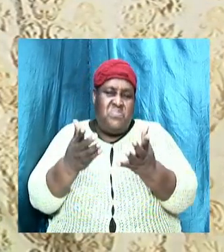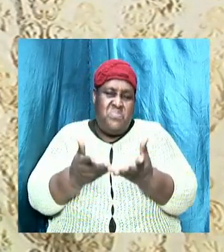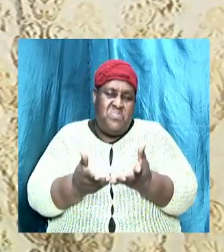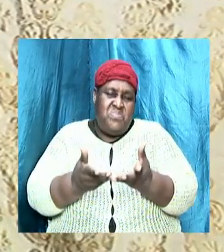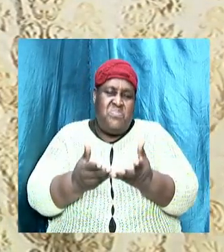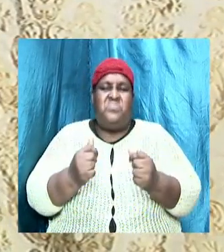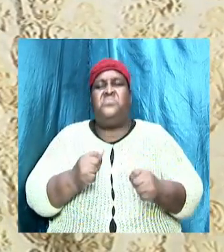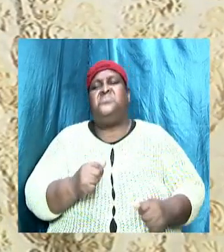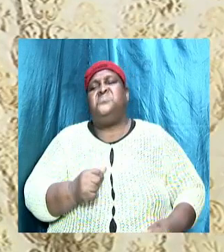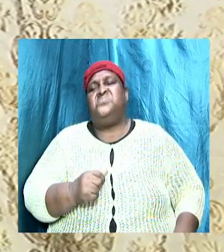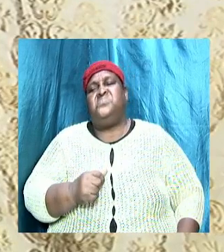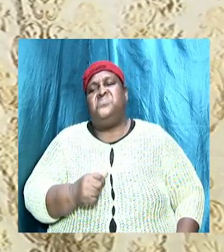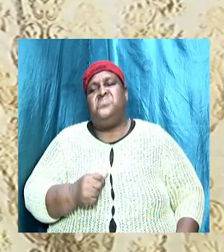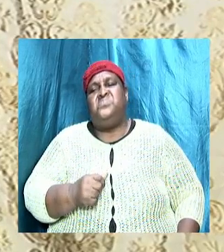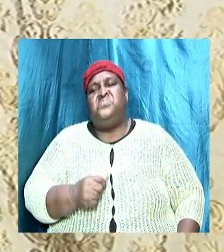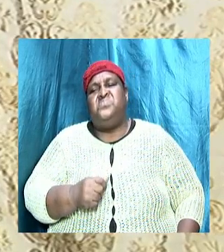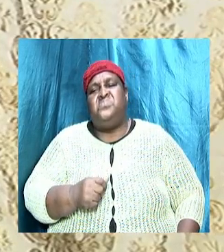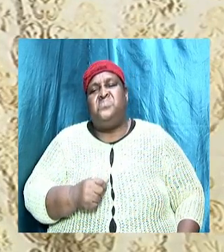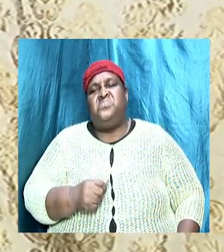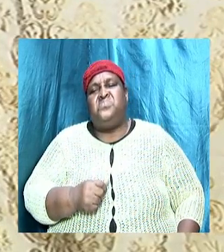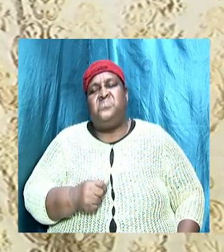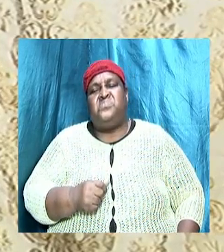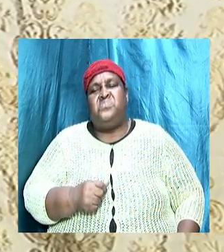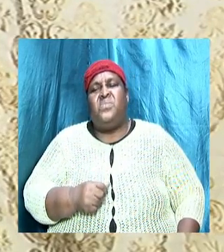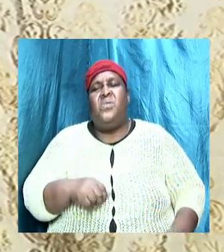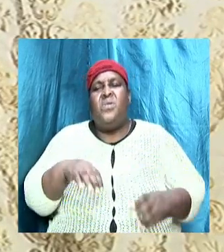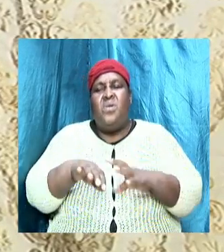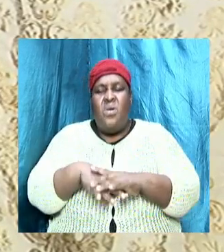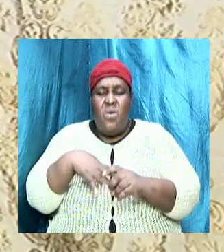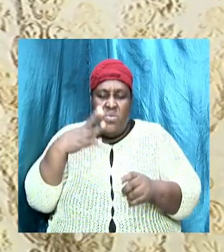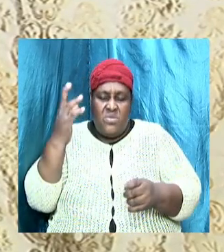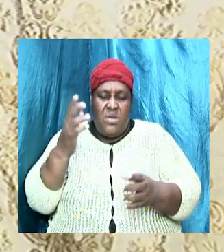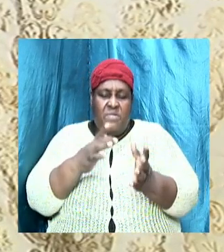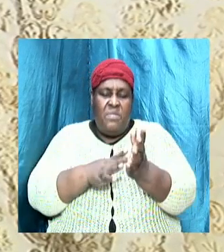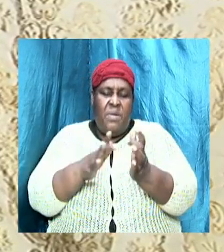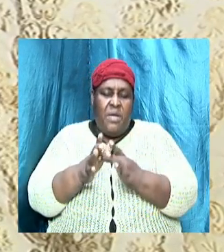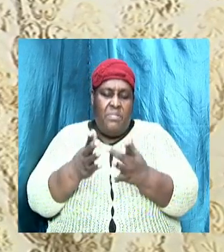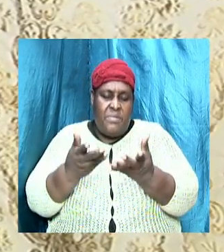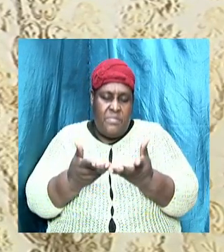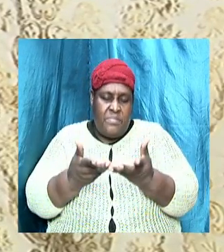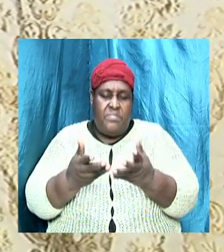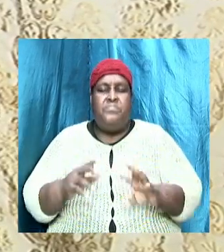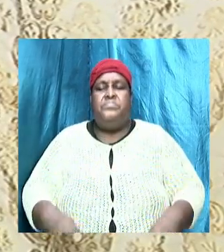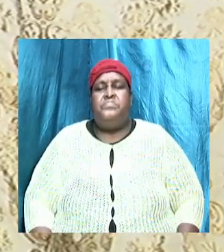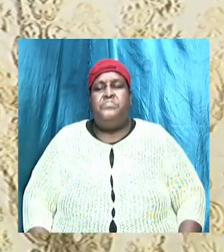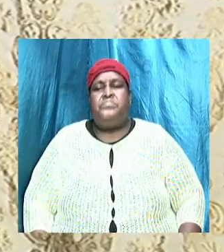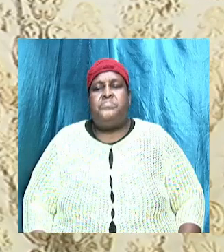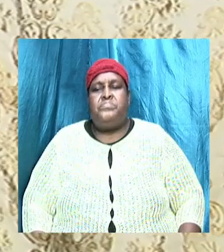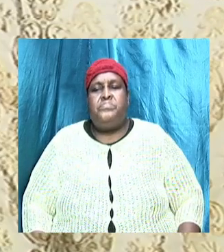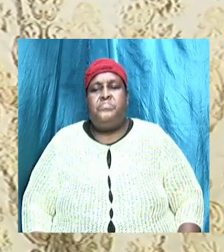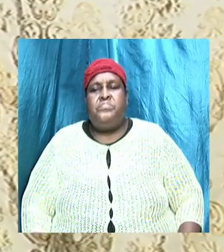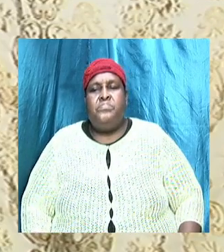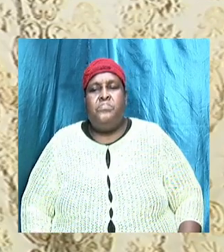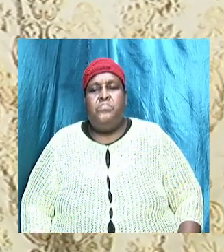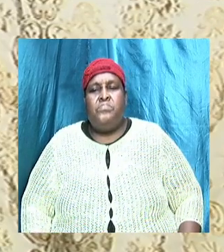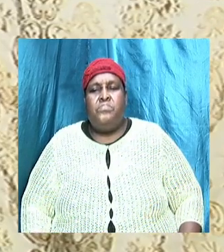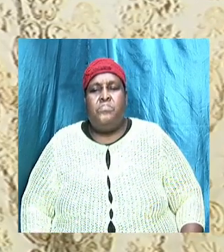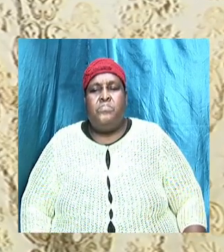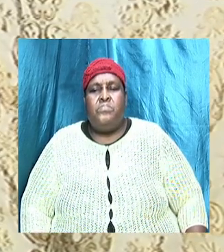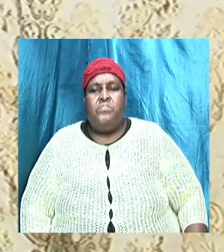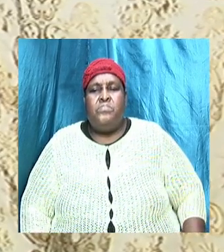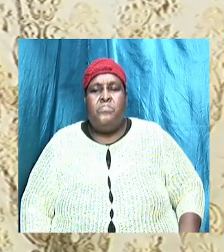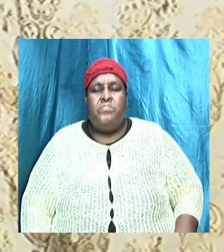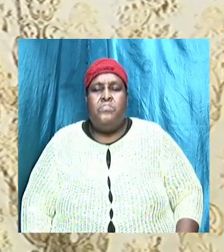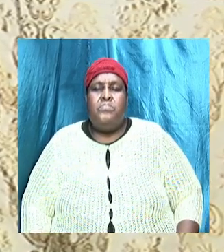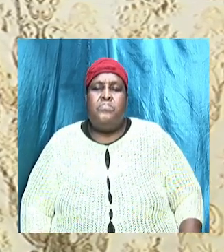God through the word. Then false doctrine gets its authority from outside of the